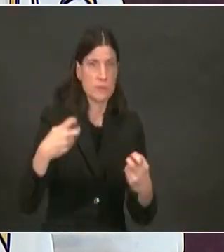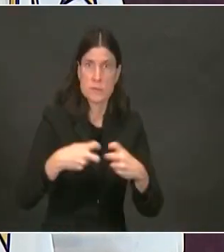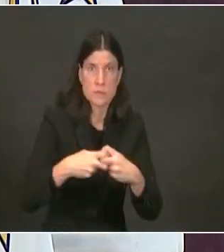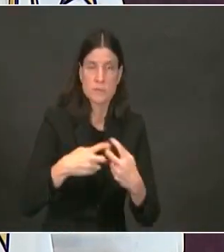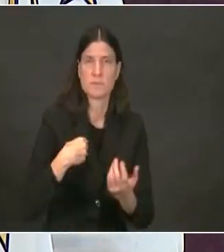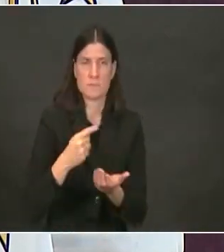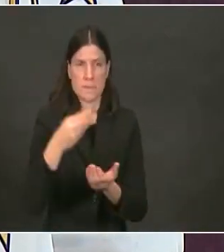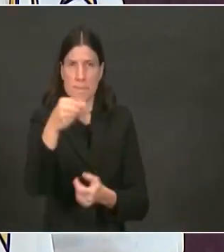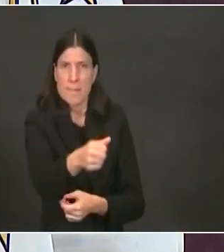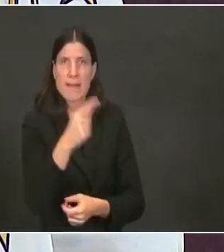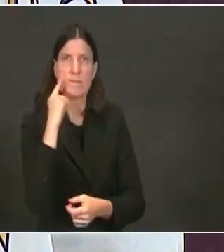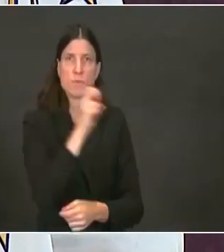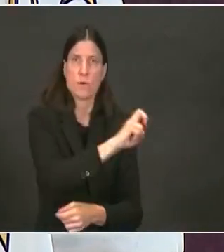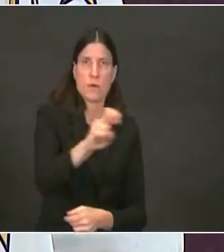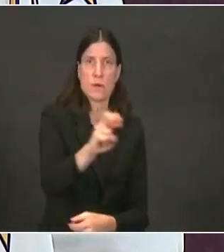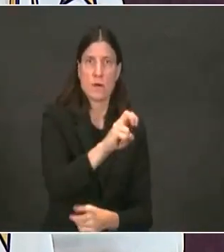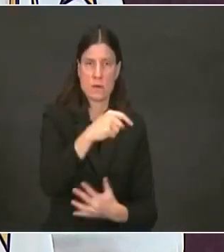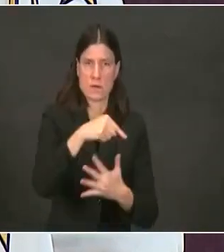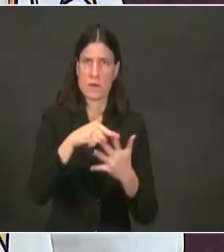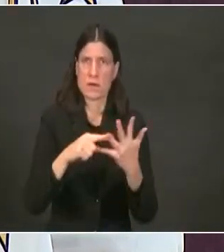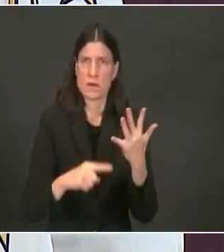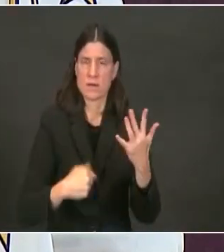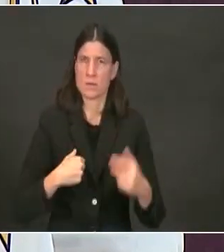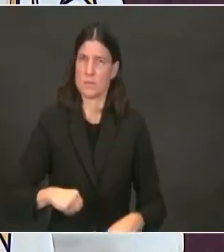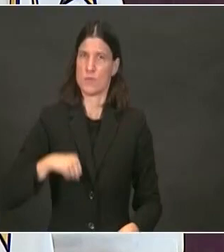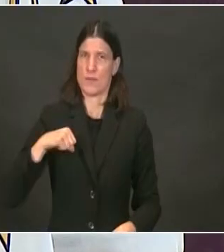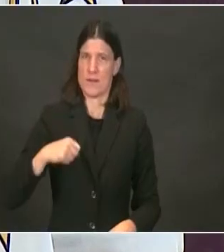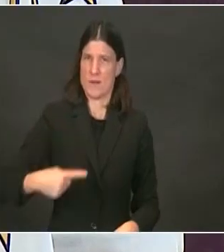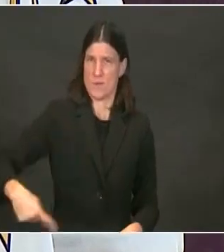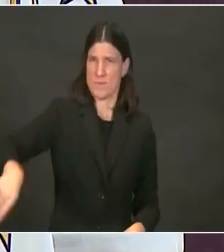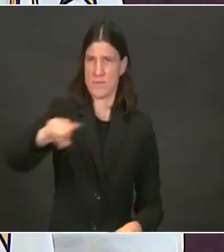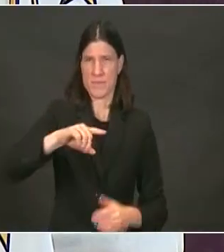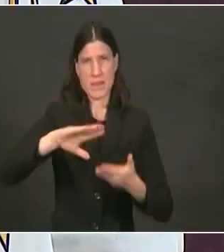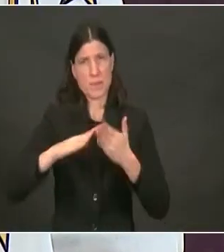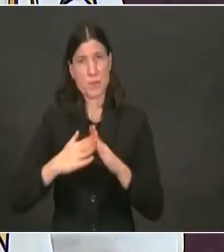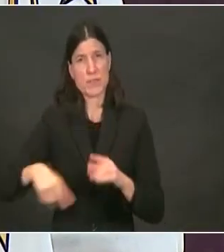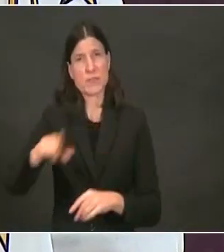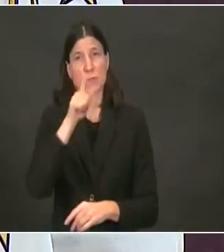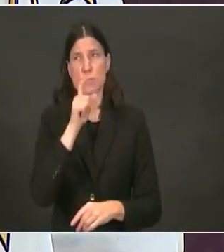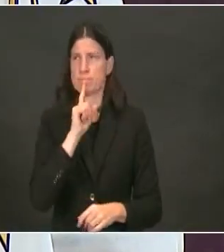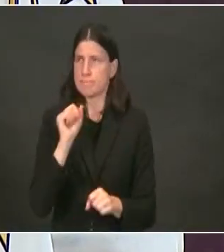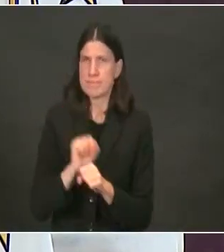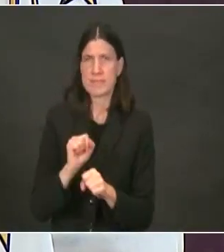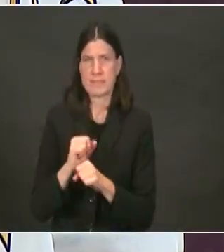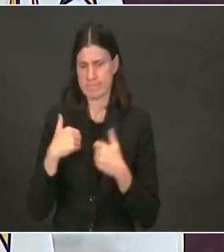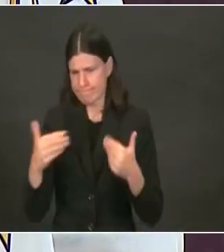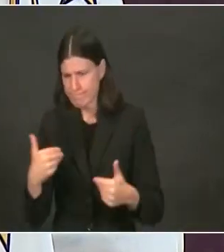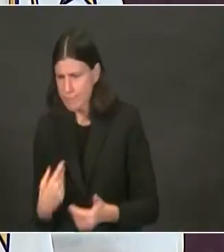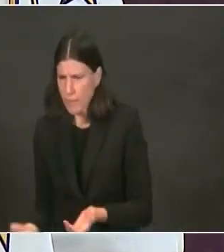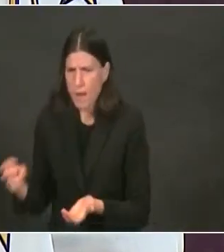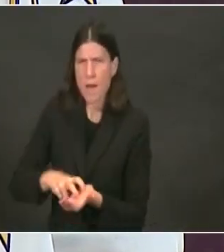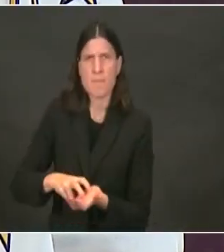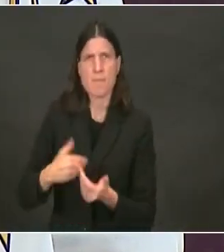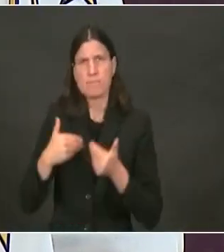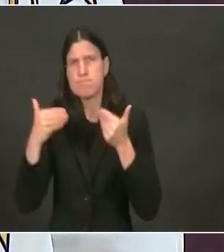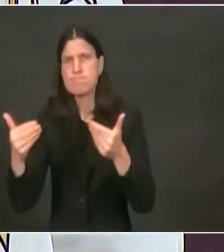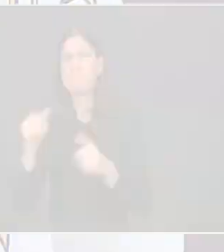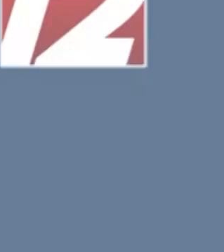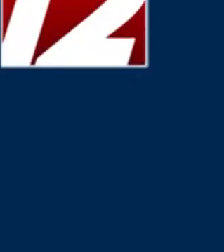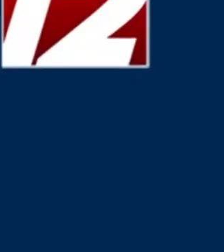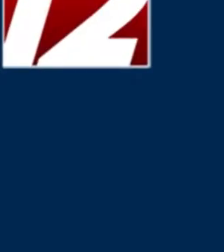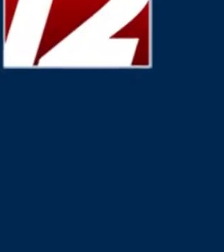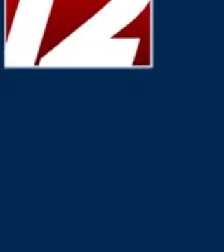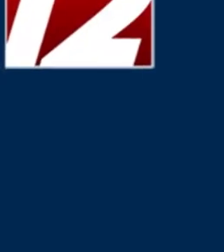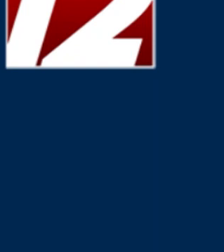pick yourselves back up, get trained, some of you mid-career, mid-crisis, and get a job.